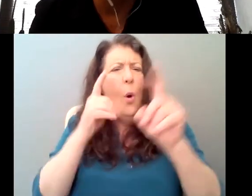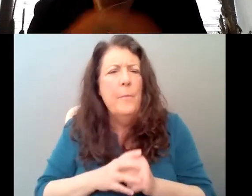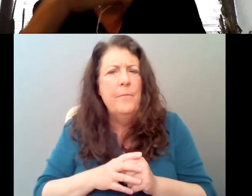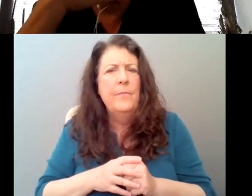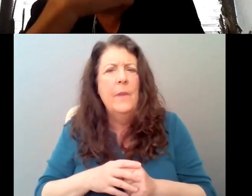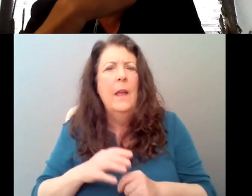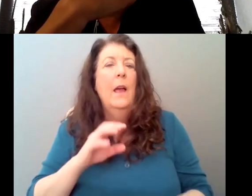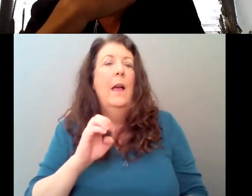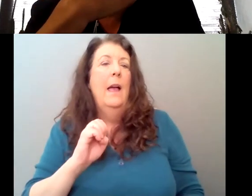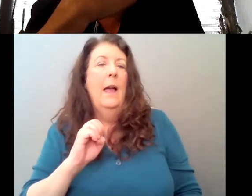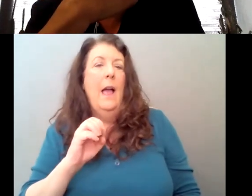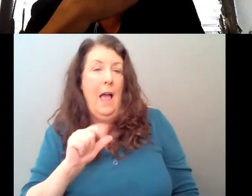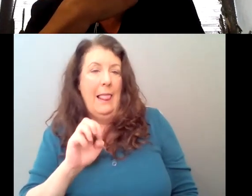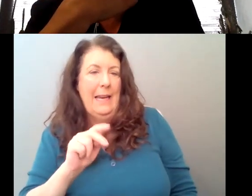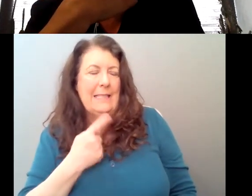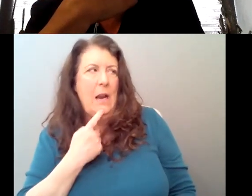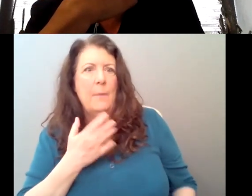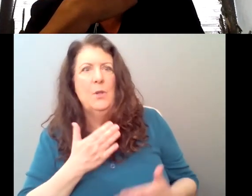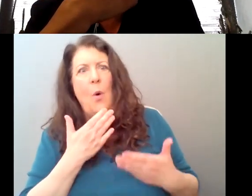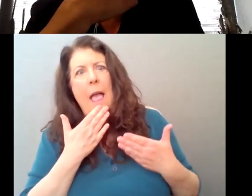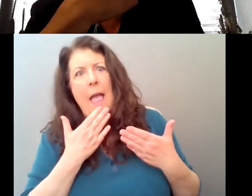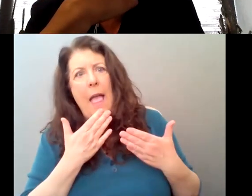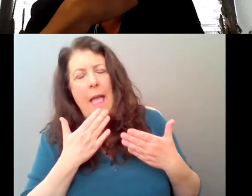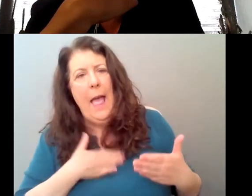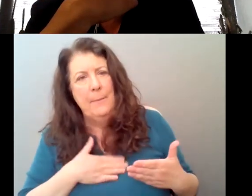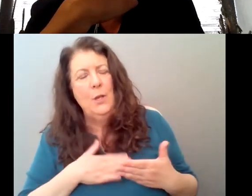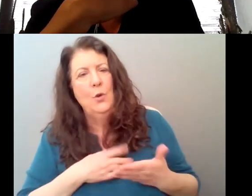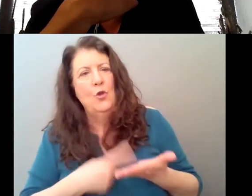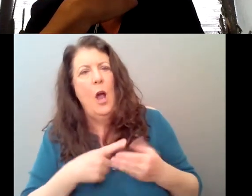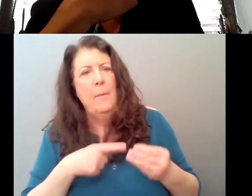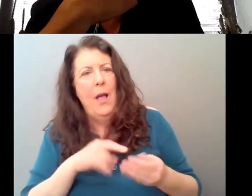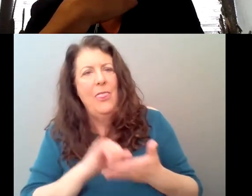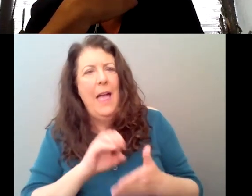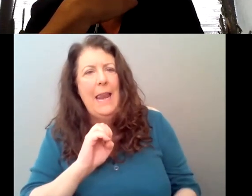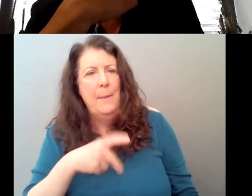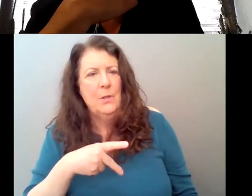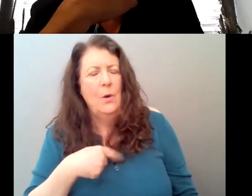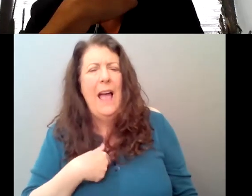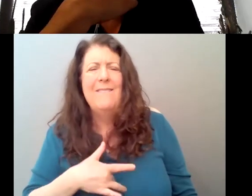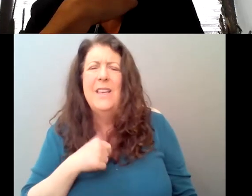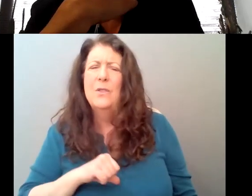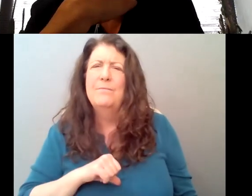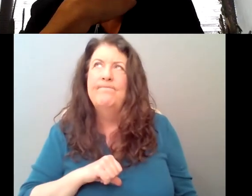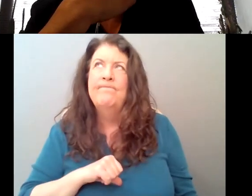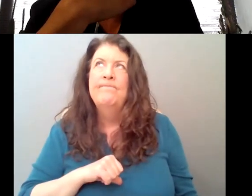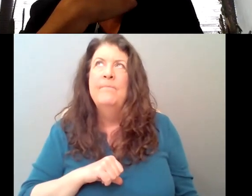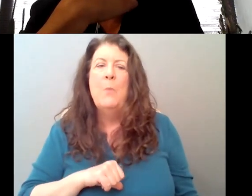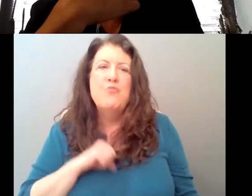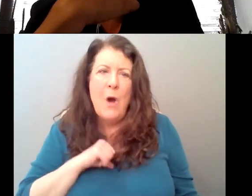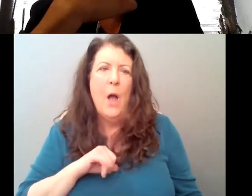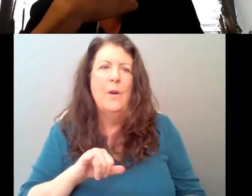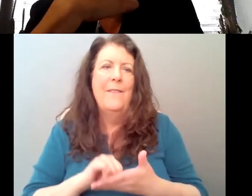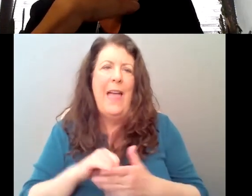this episode and, um, I really feel proud of this episode in a way that stands out